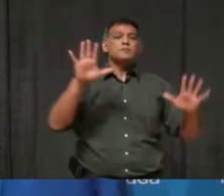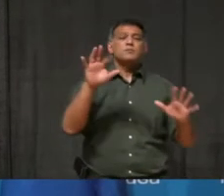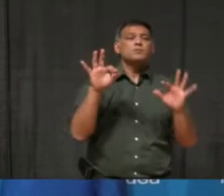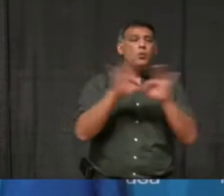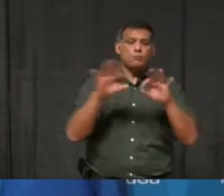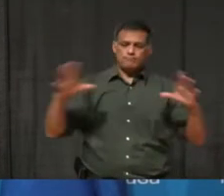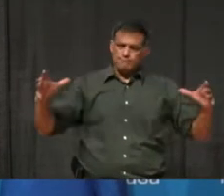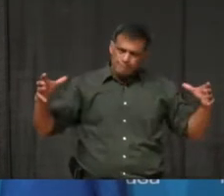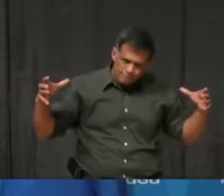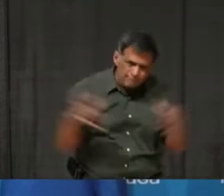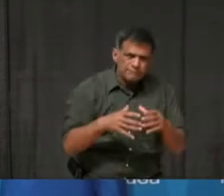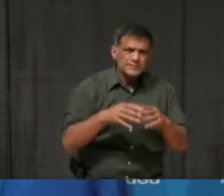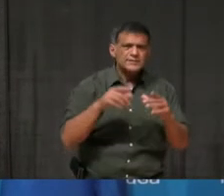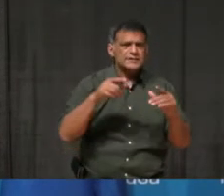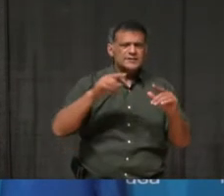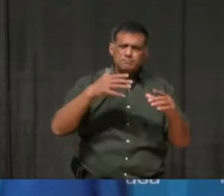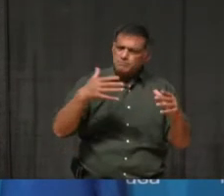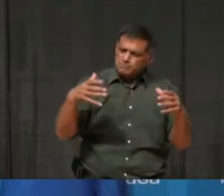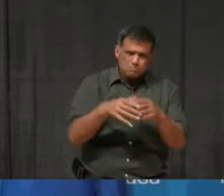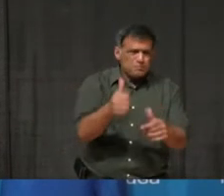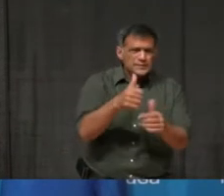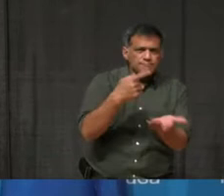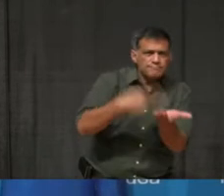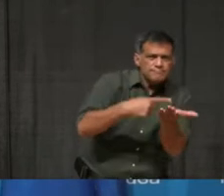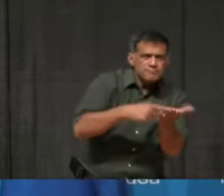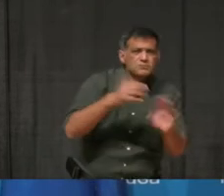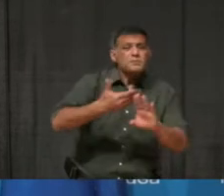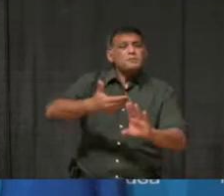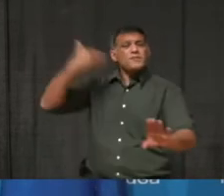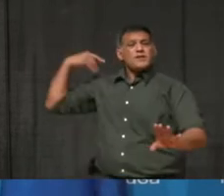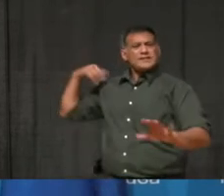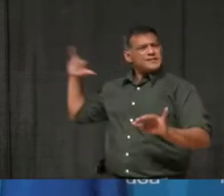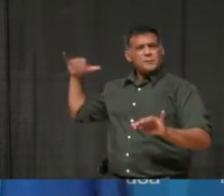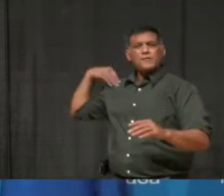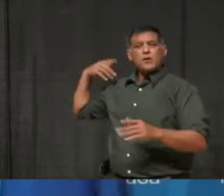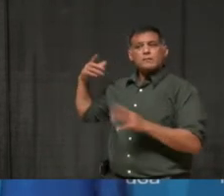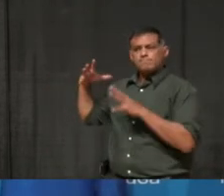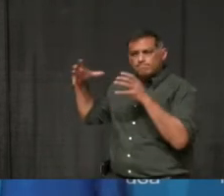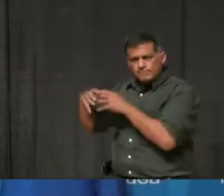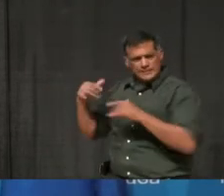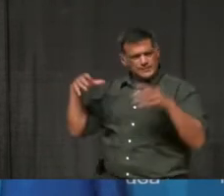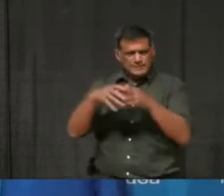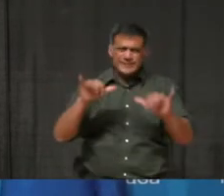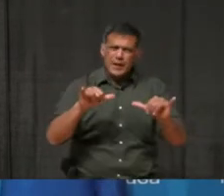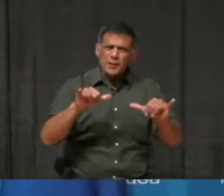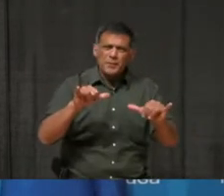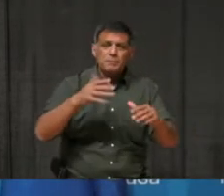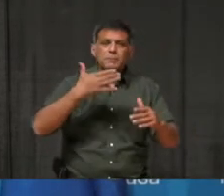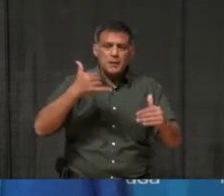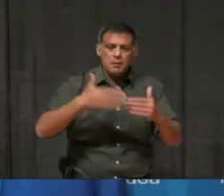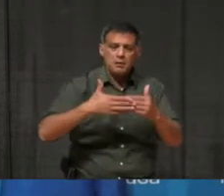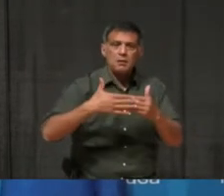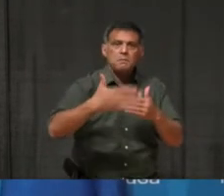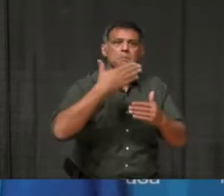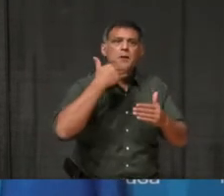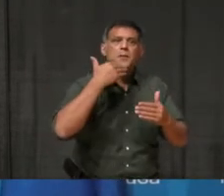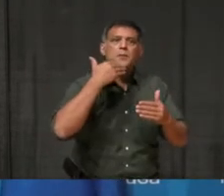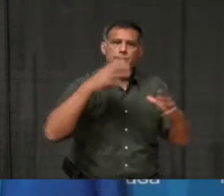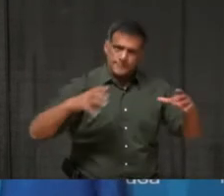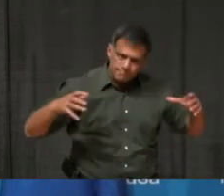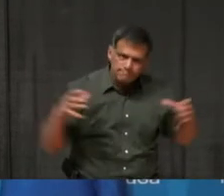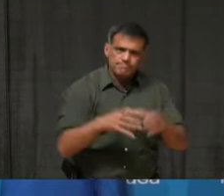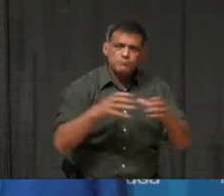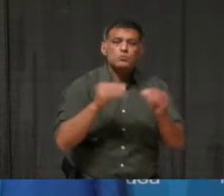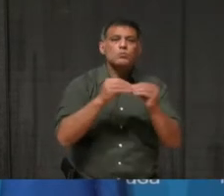than we've done before. We have to do this to avoid a larger and longer lockdown, and even stricter